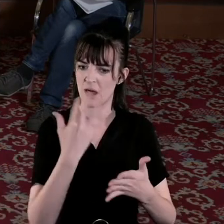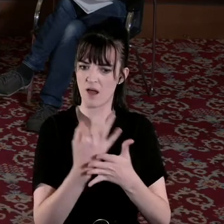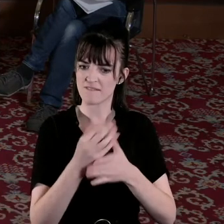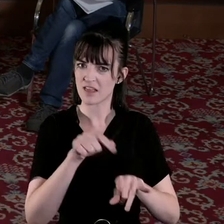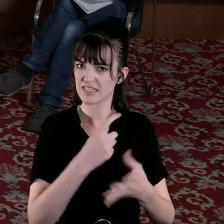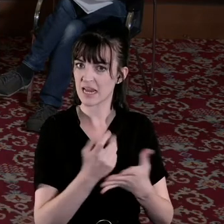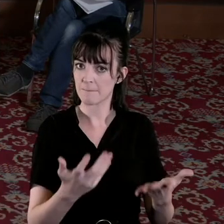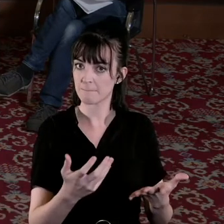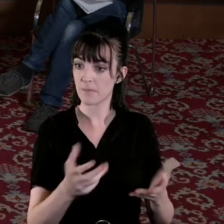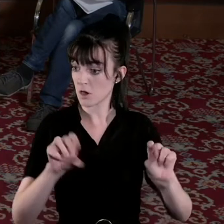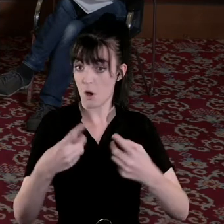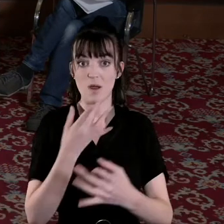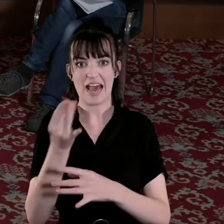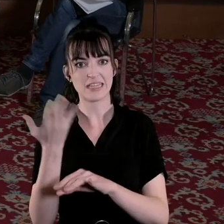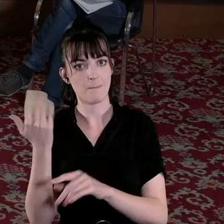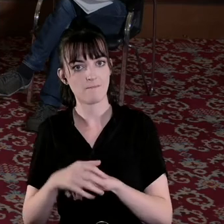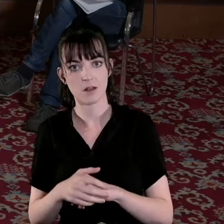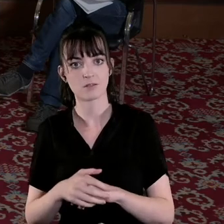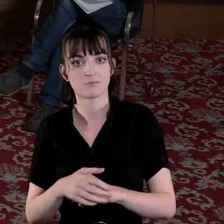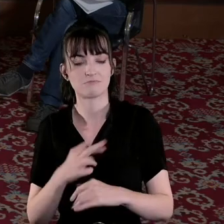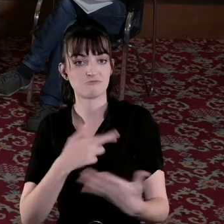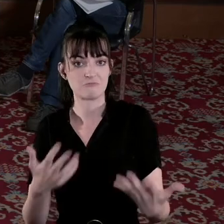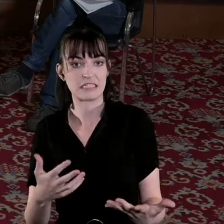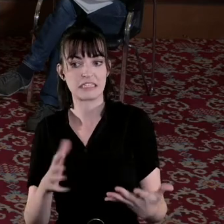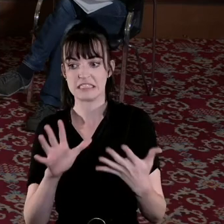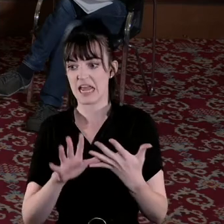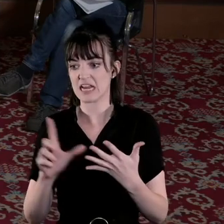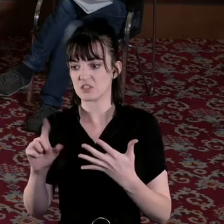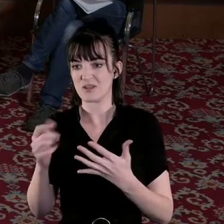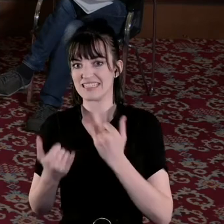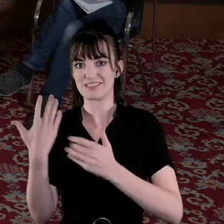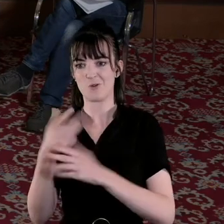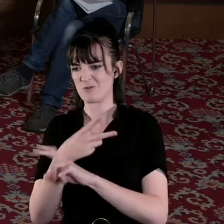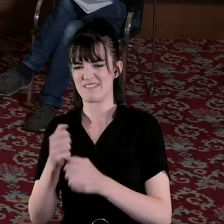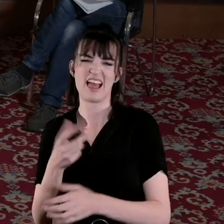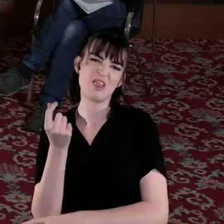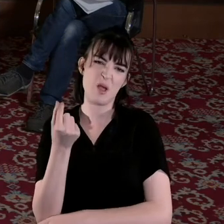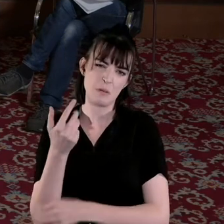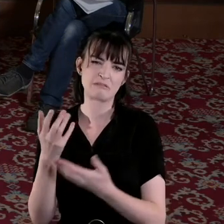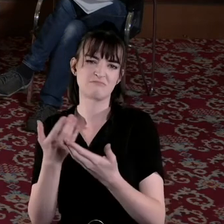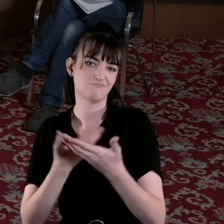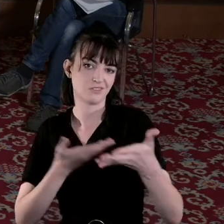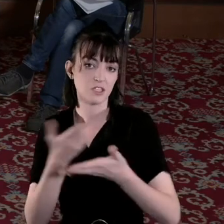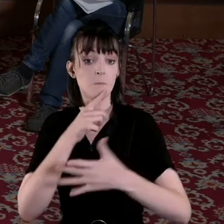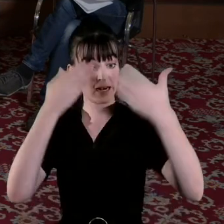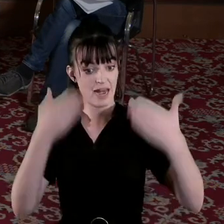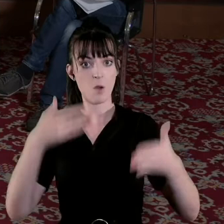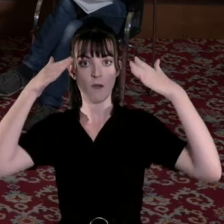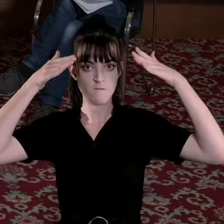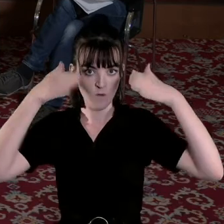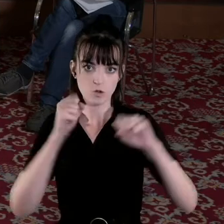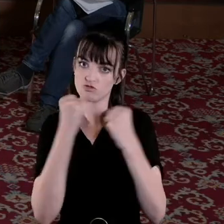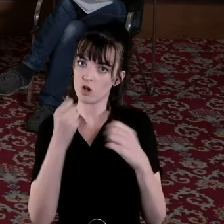nobody was asking that really 10 or 20 years ago there was bits of discussion about it but now that's a central part of